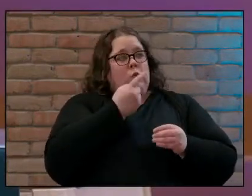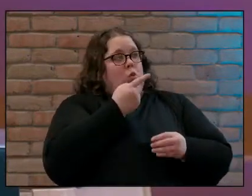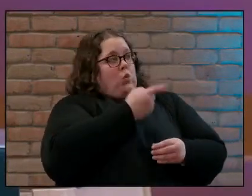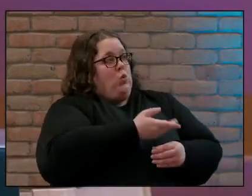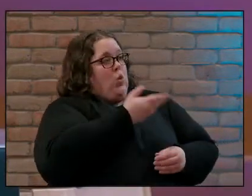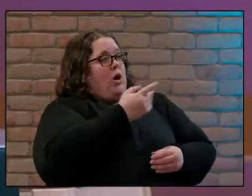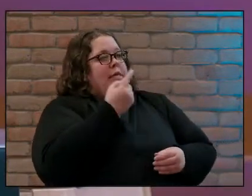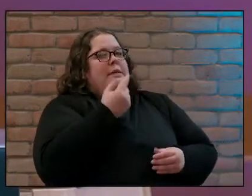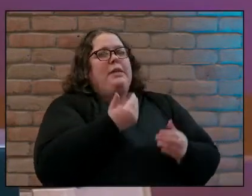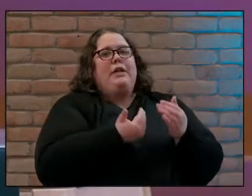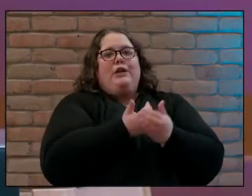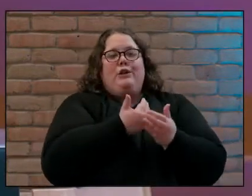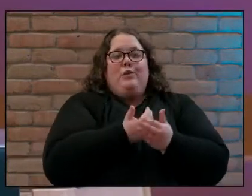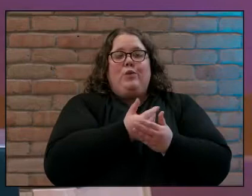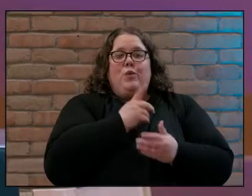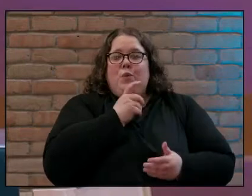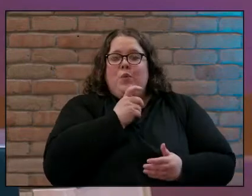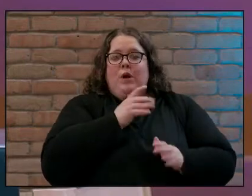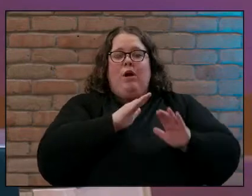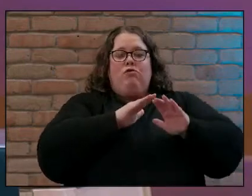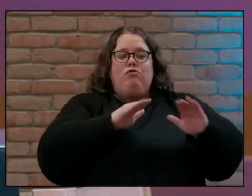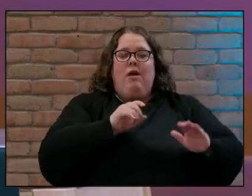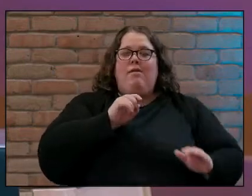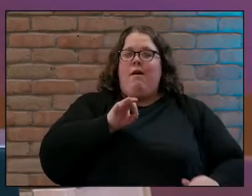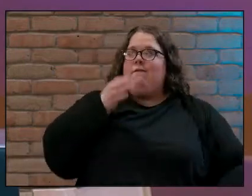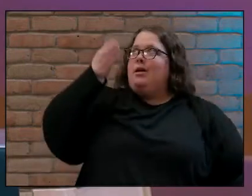you are a child of God